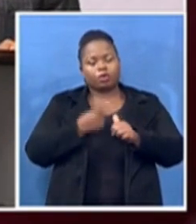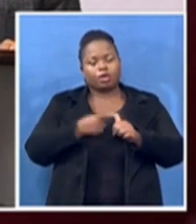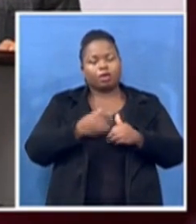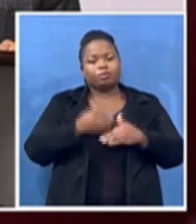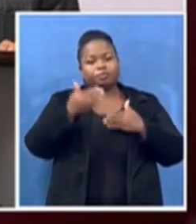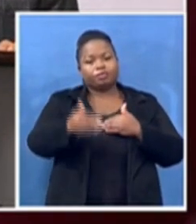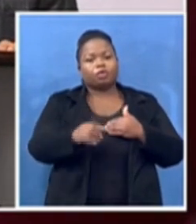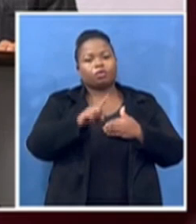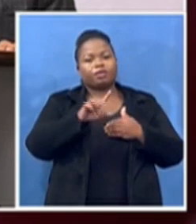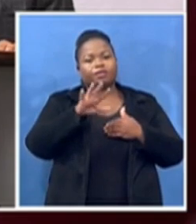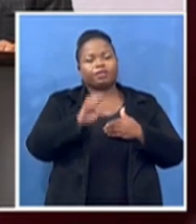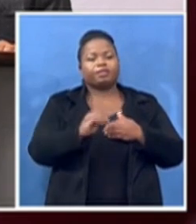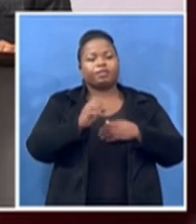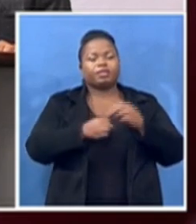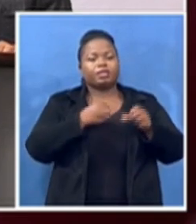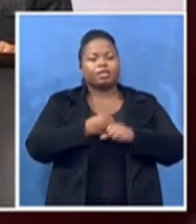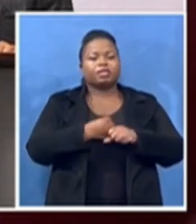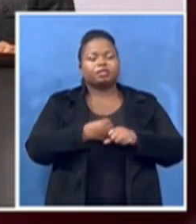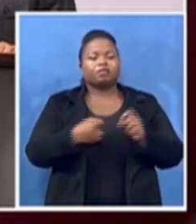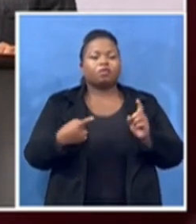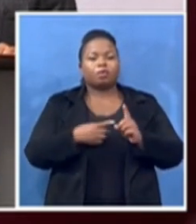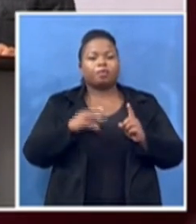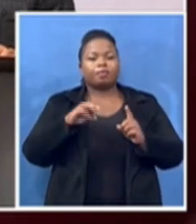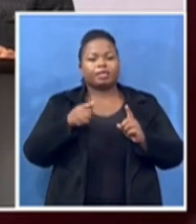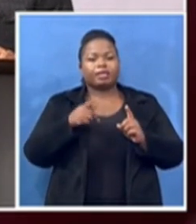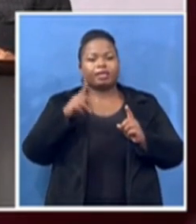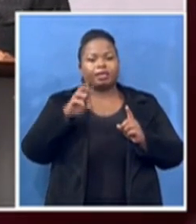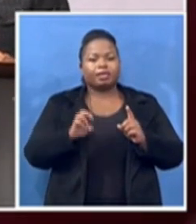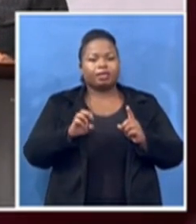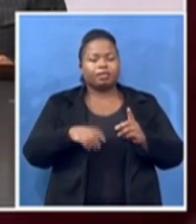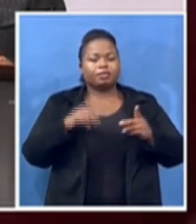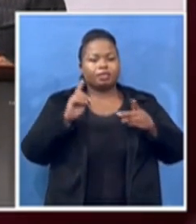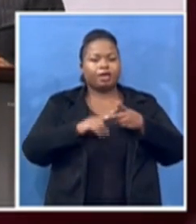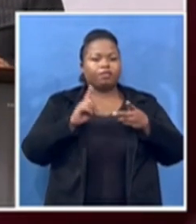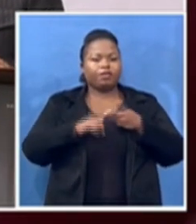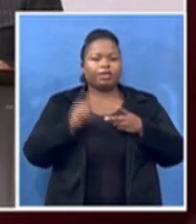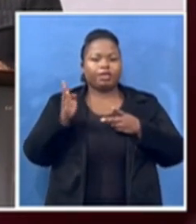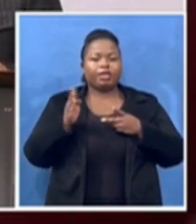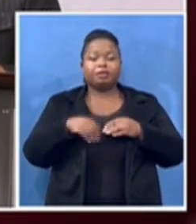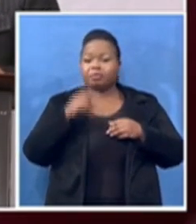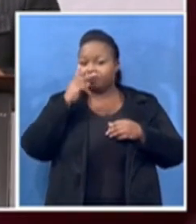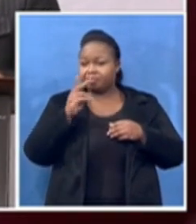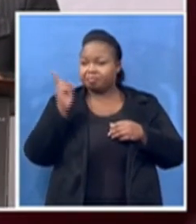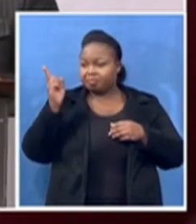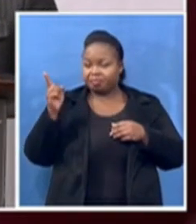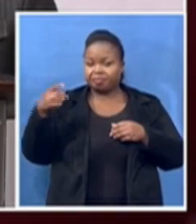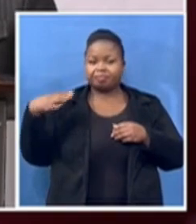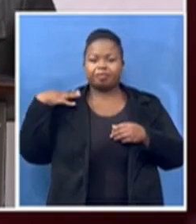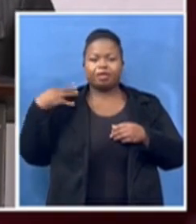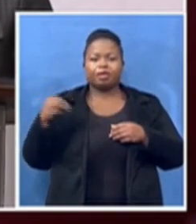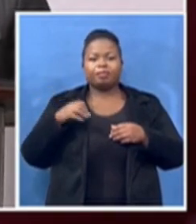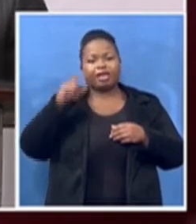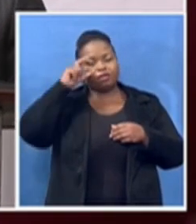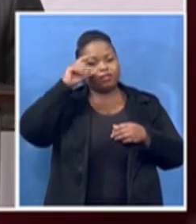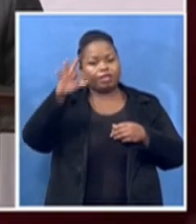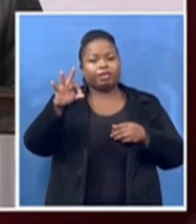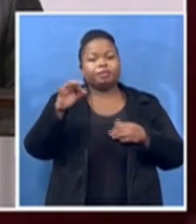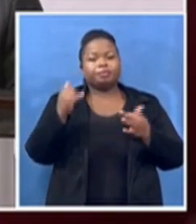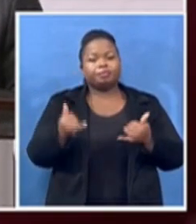Mataike in 2021 as you can see the Minister of Transport is at the lectern he's going to give us a briefing with regards to his interaction